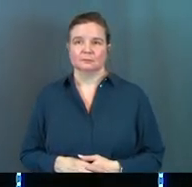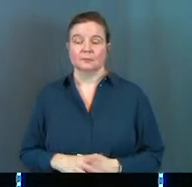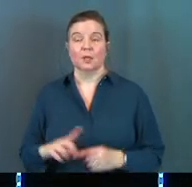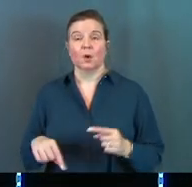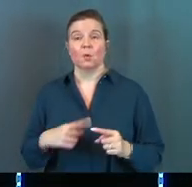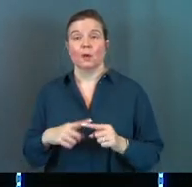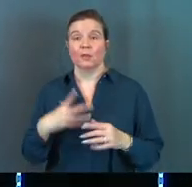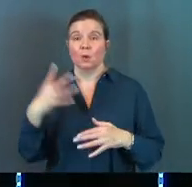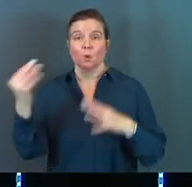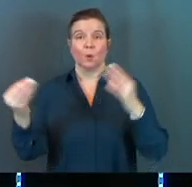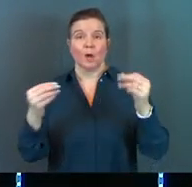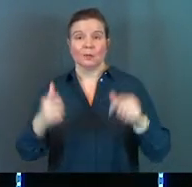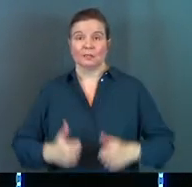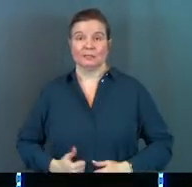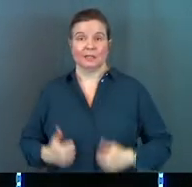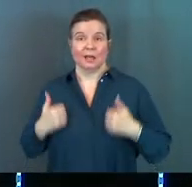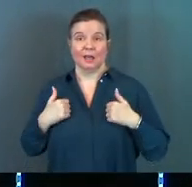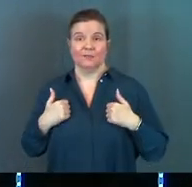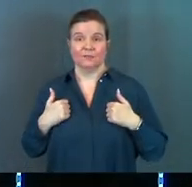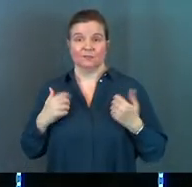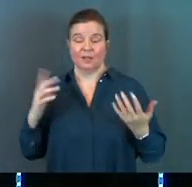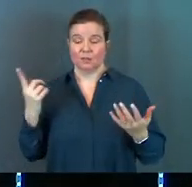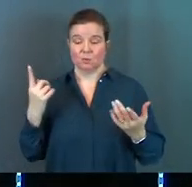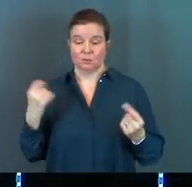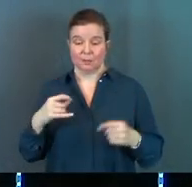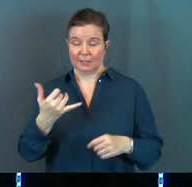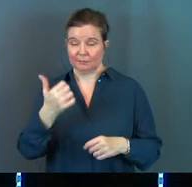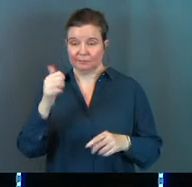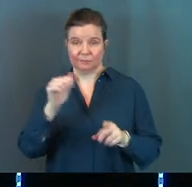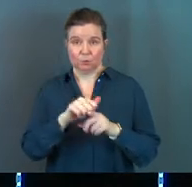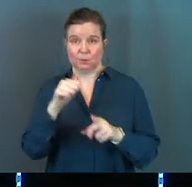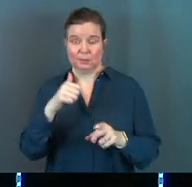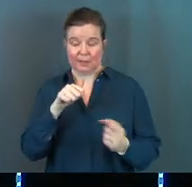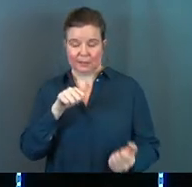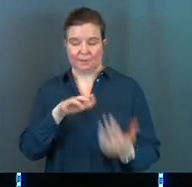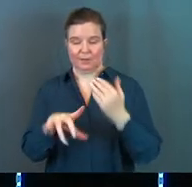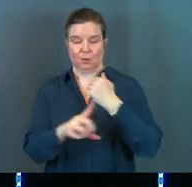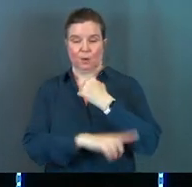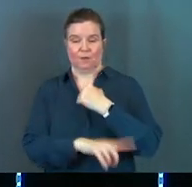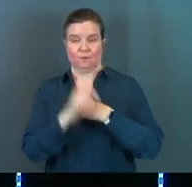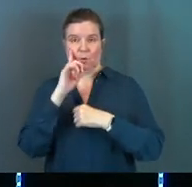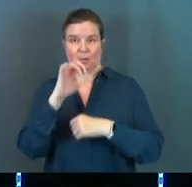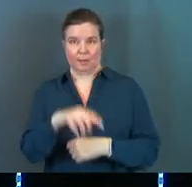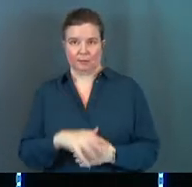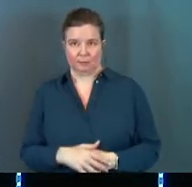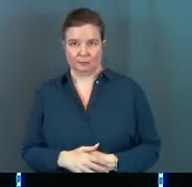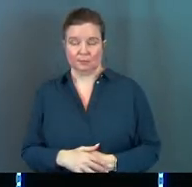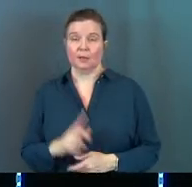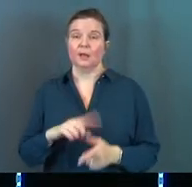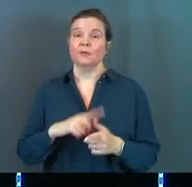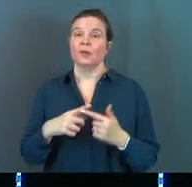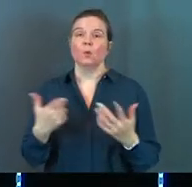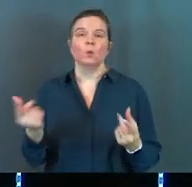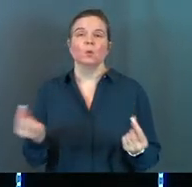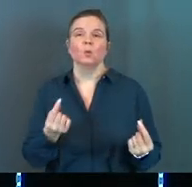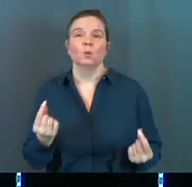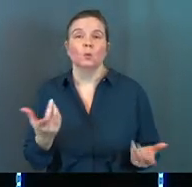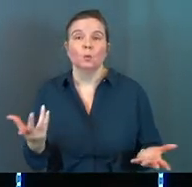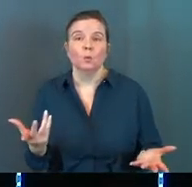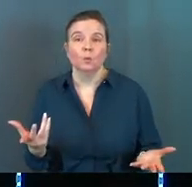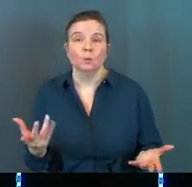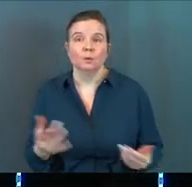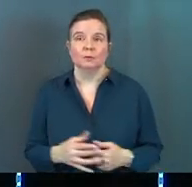and when they go out into life and they do something foolish and they face the consequence for that, then what do you do?